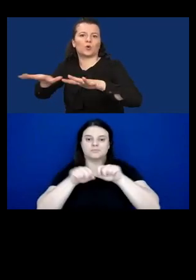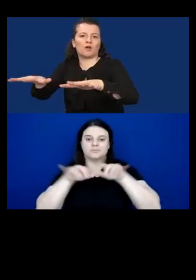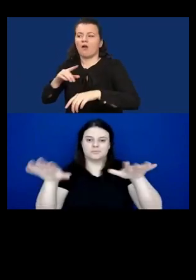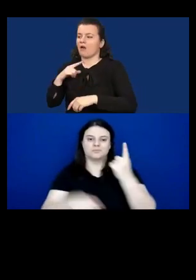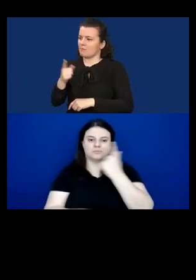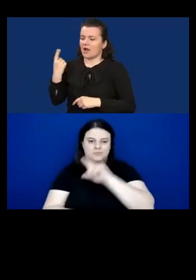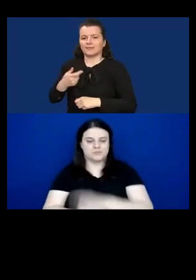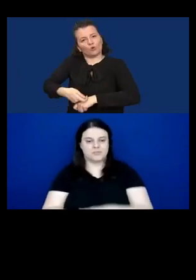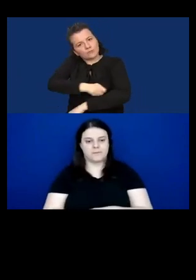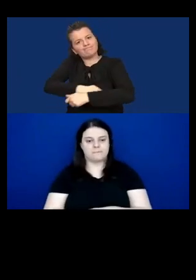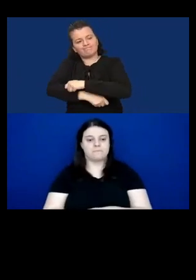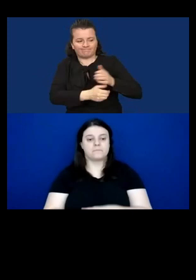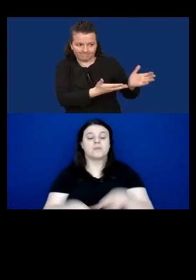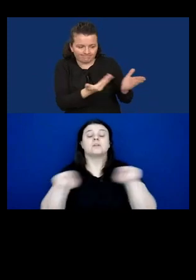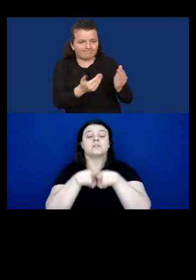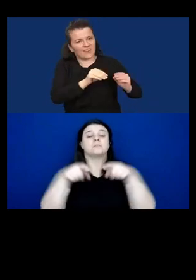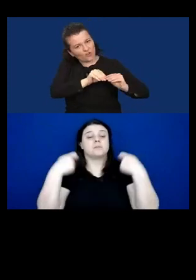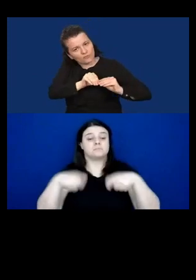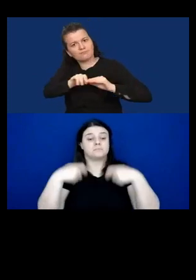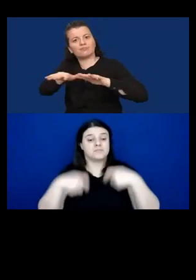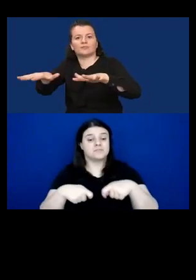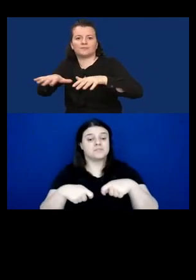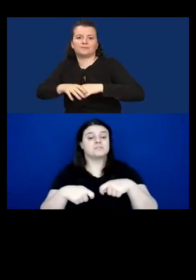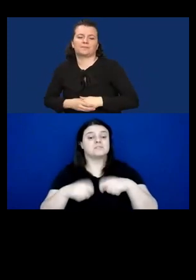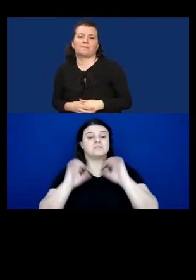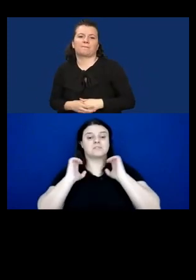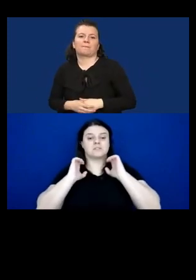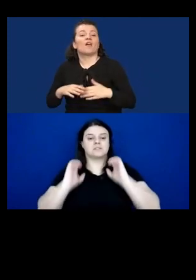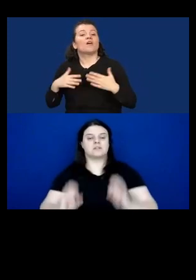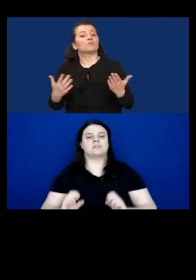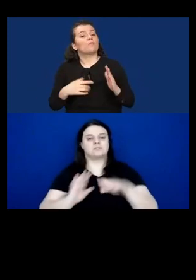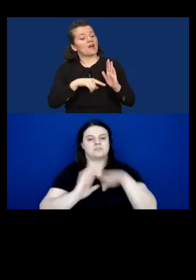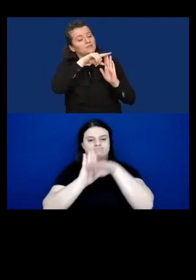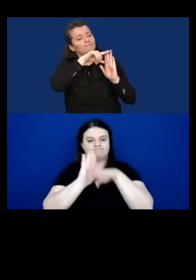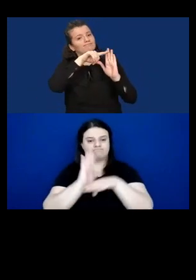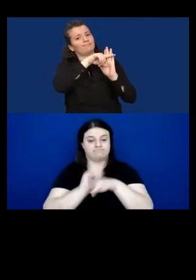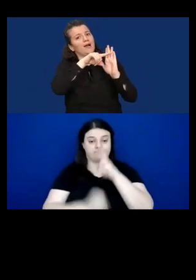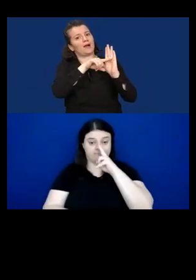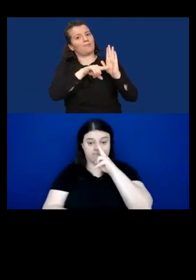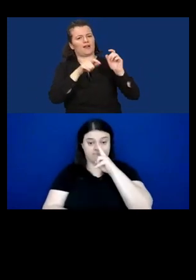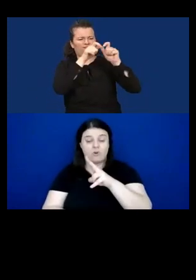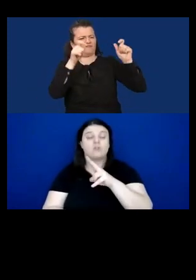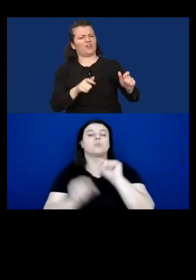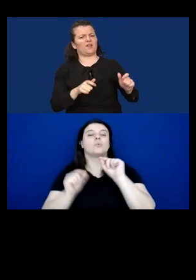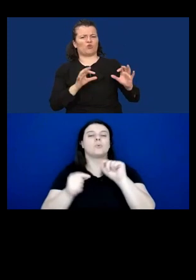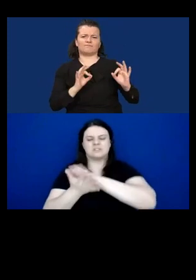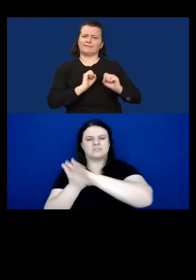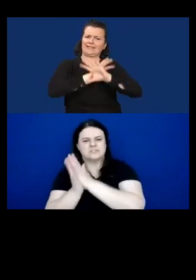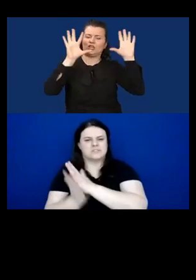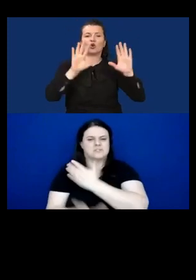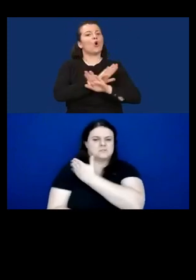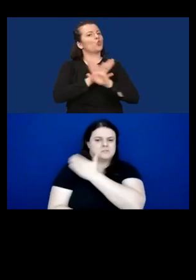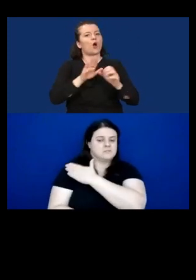We also need a strong ethical framework with emphasis on non-discrimination, universal design,